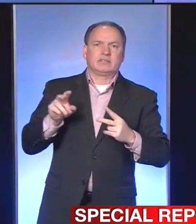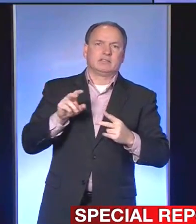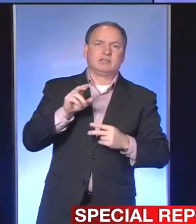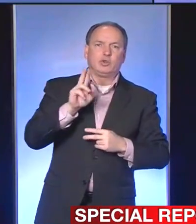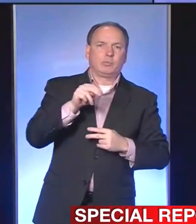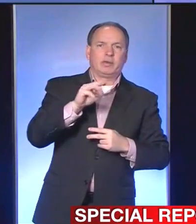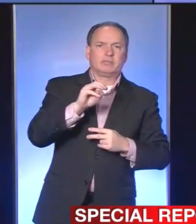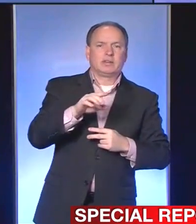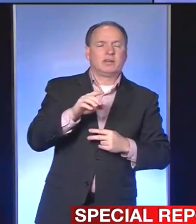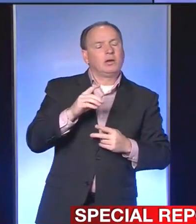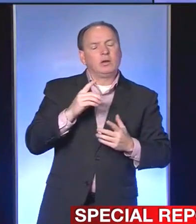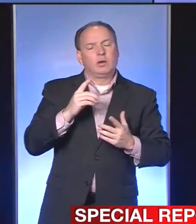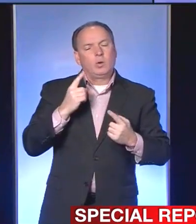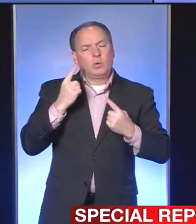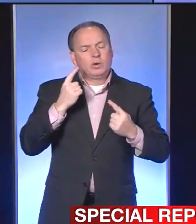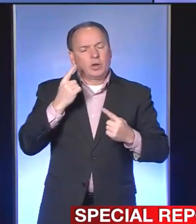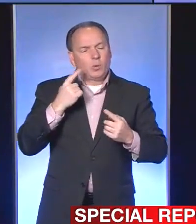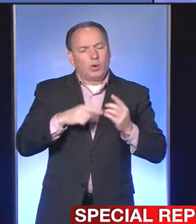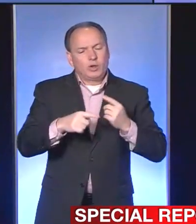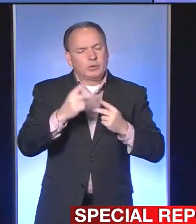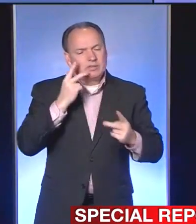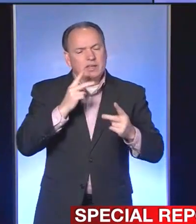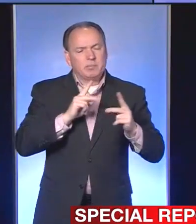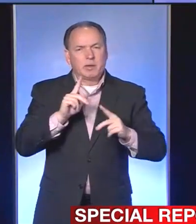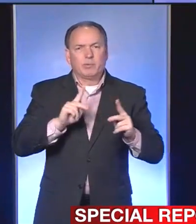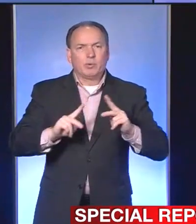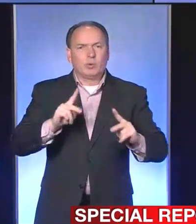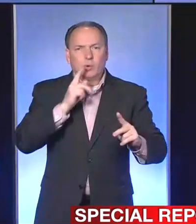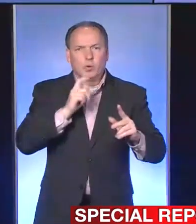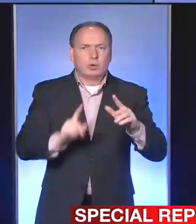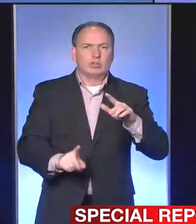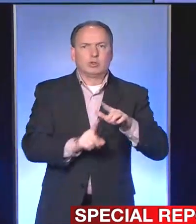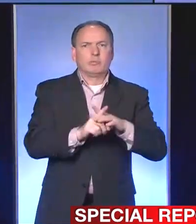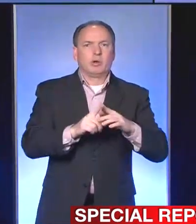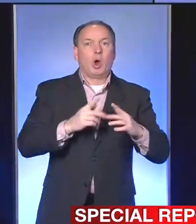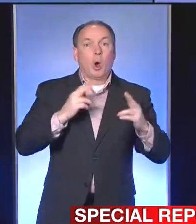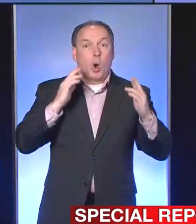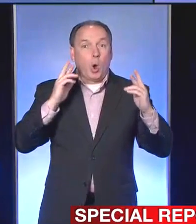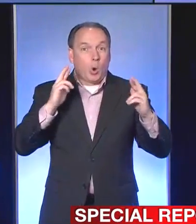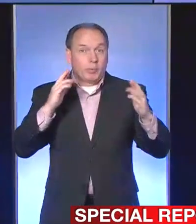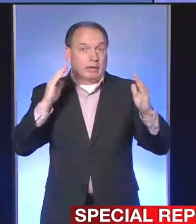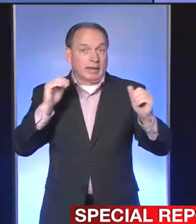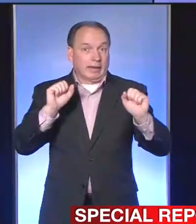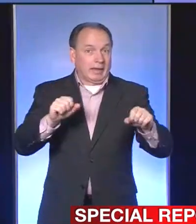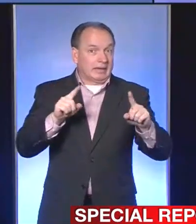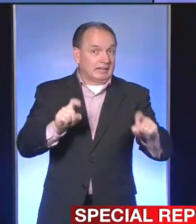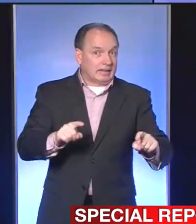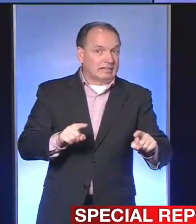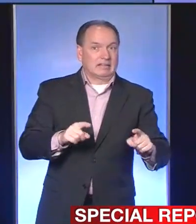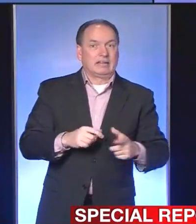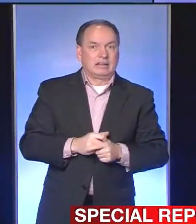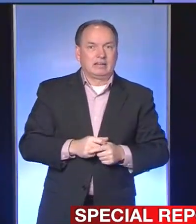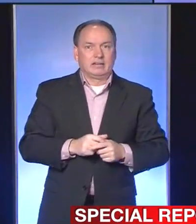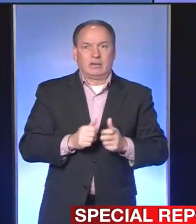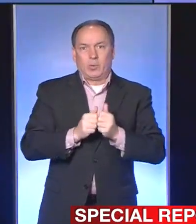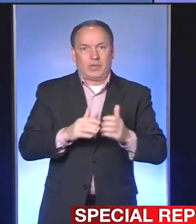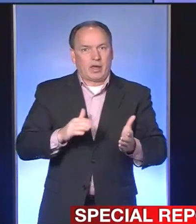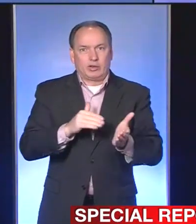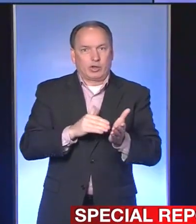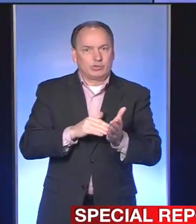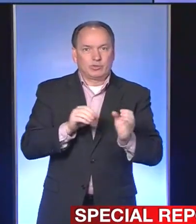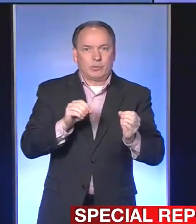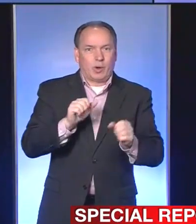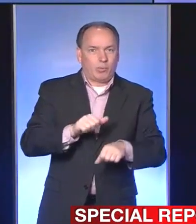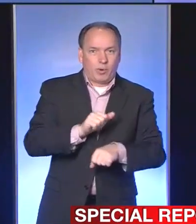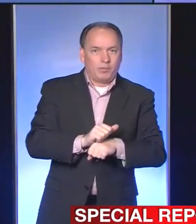you're seeing there in terms of people showing up, hoping to get tested. We've just had a handful of calls of people saying that they're seeing a decent number of